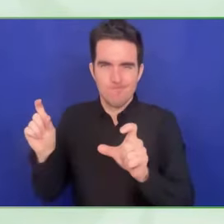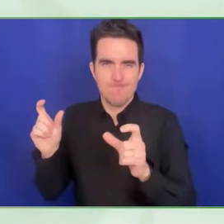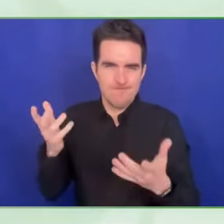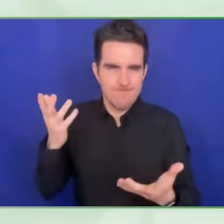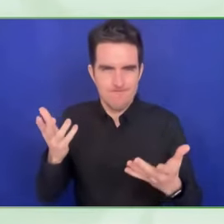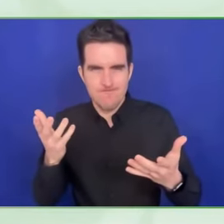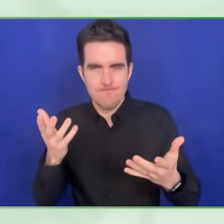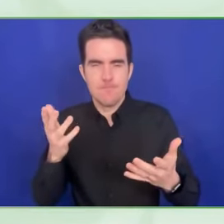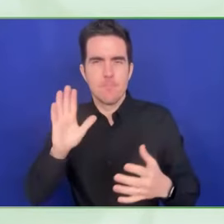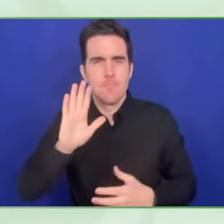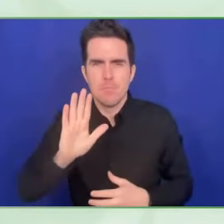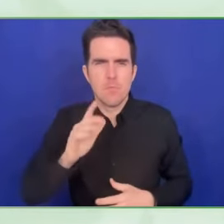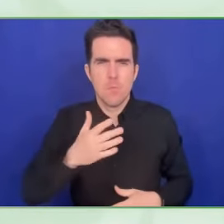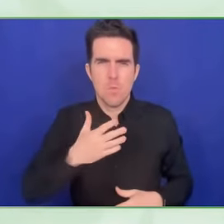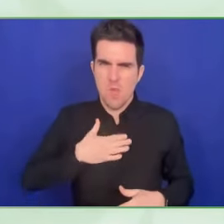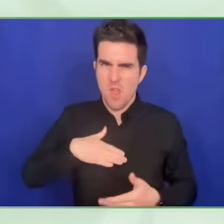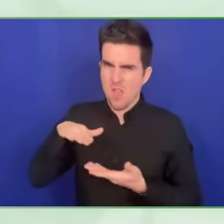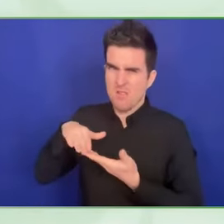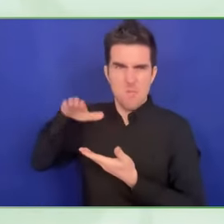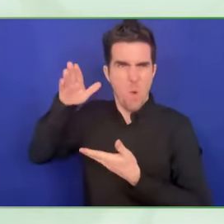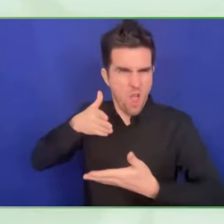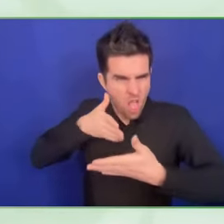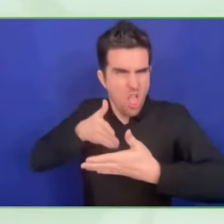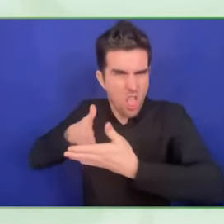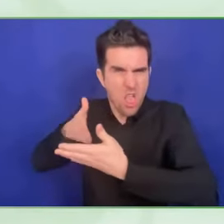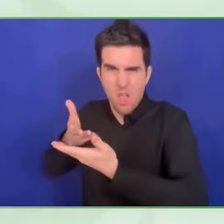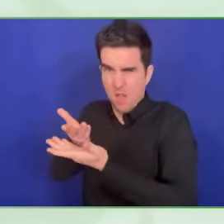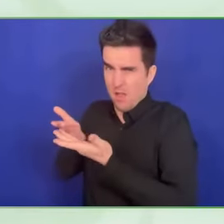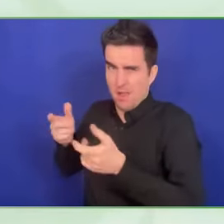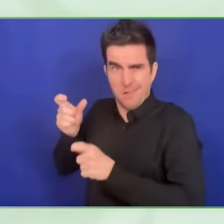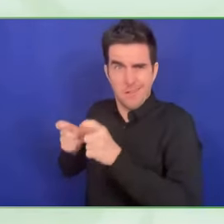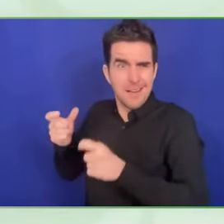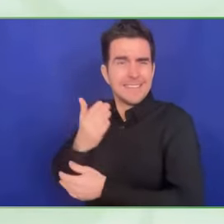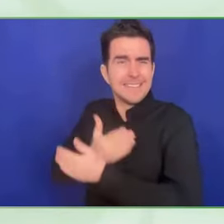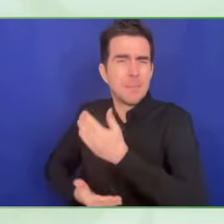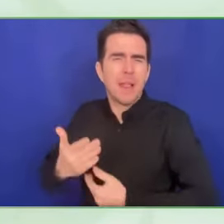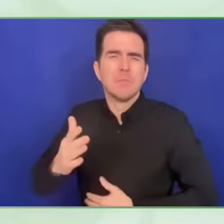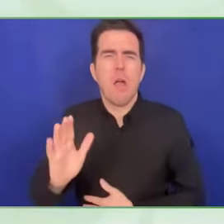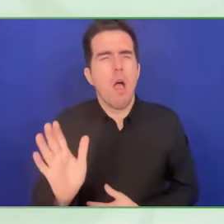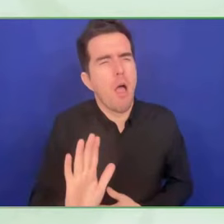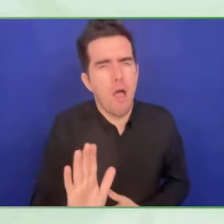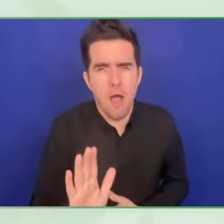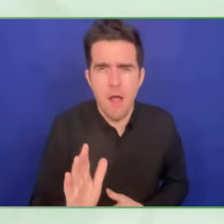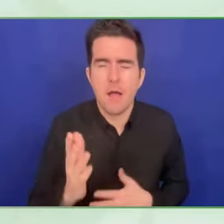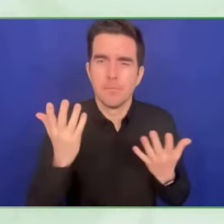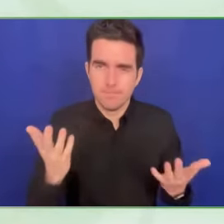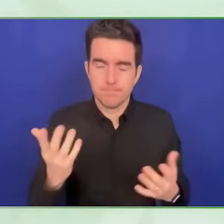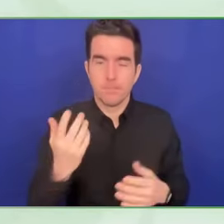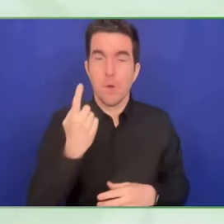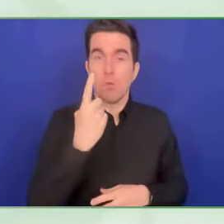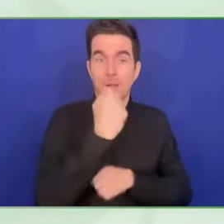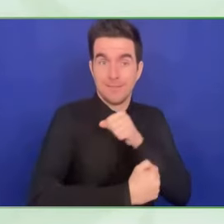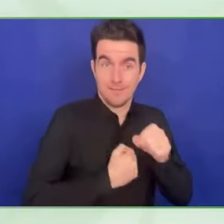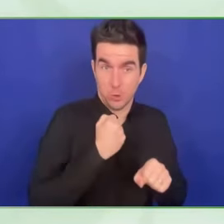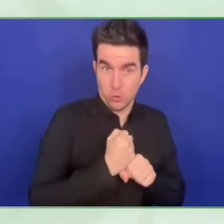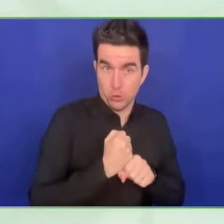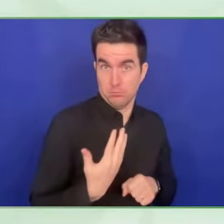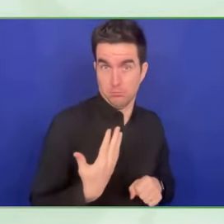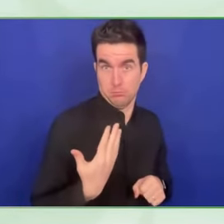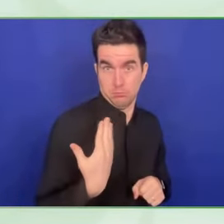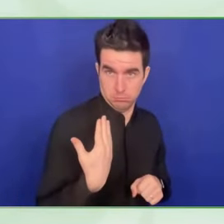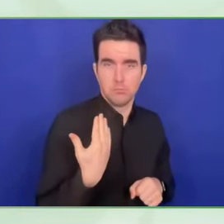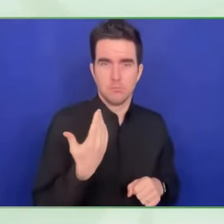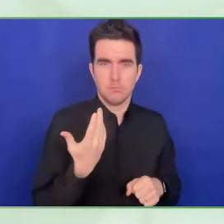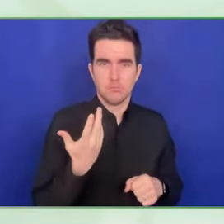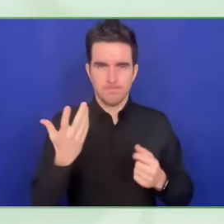discuss here today. So we are going to start with Jessica Rivero. one of the conclusions